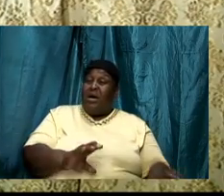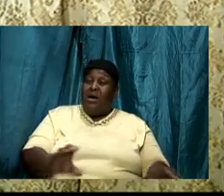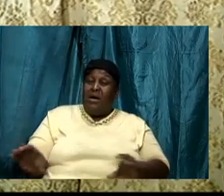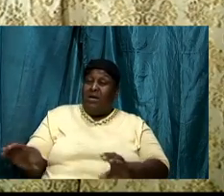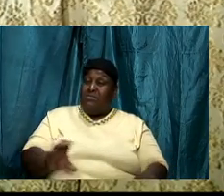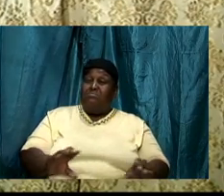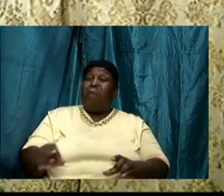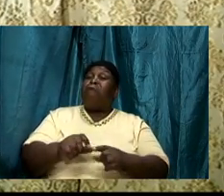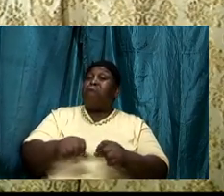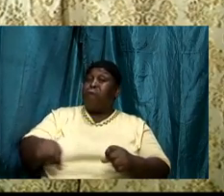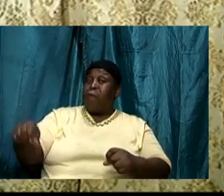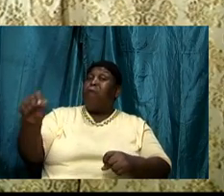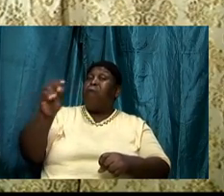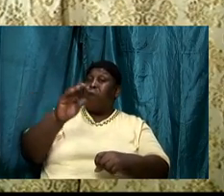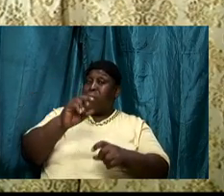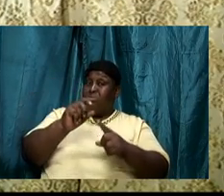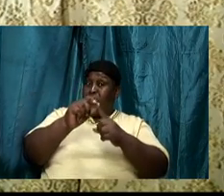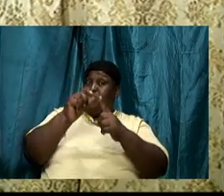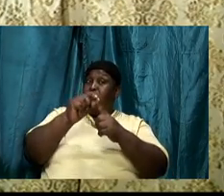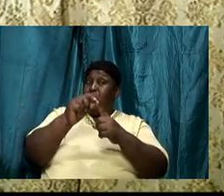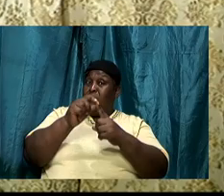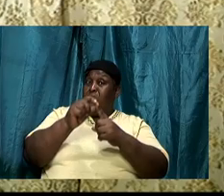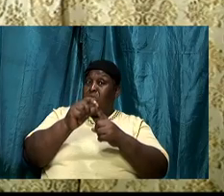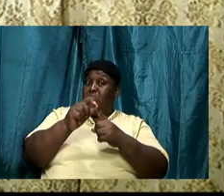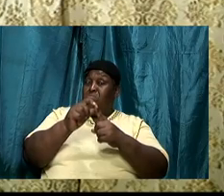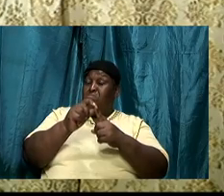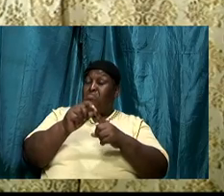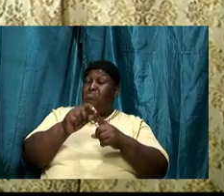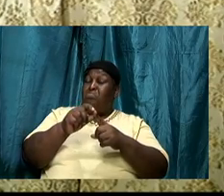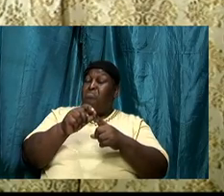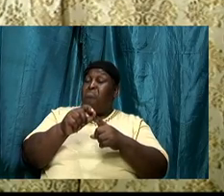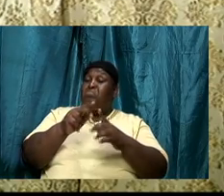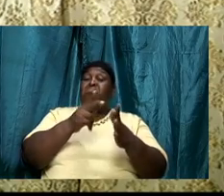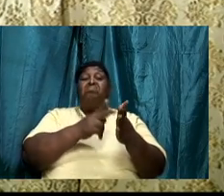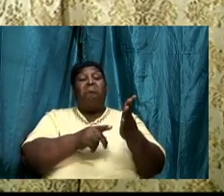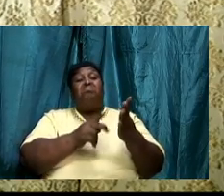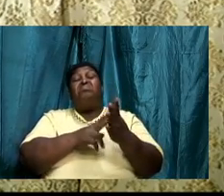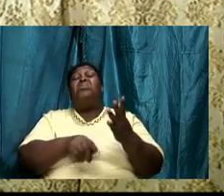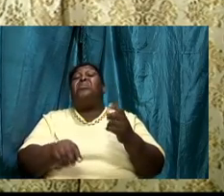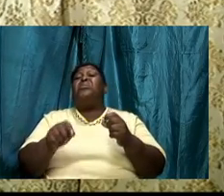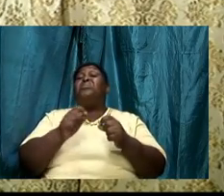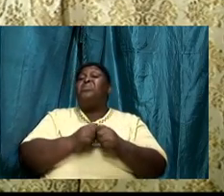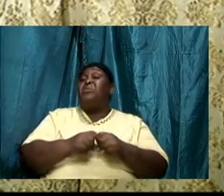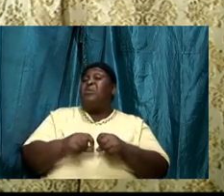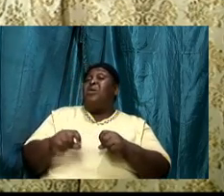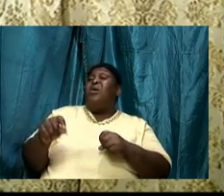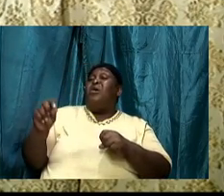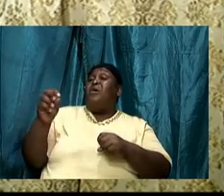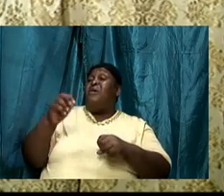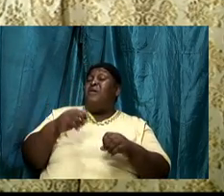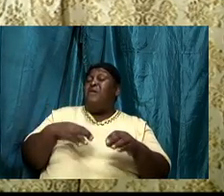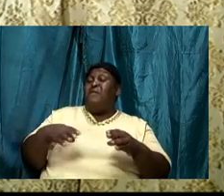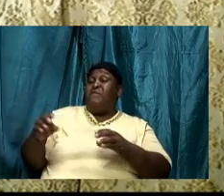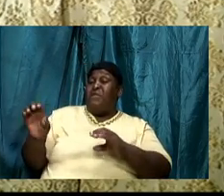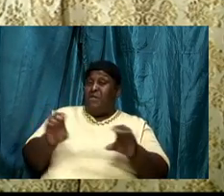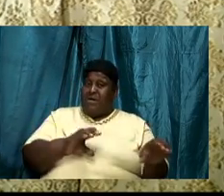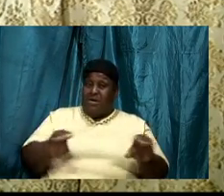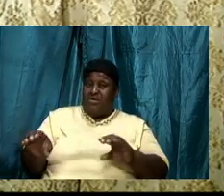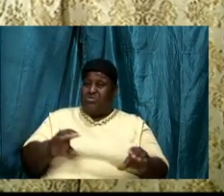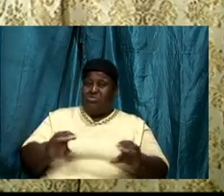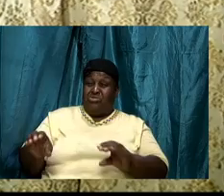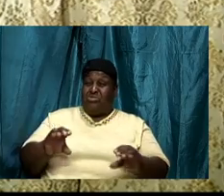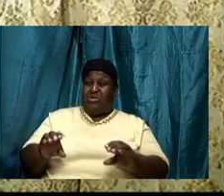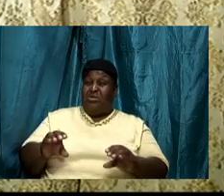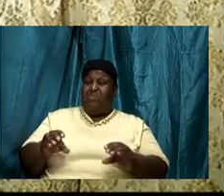the action is our confessing. And when I say confess, I mean speak the